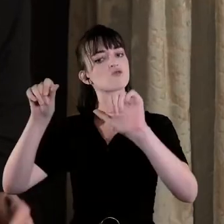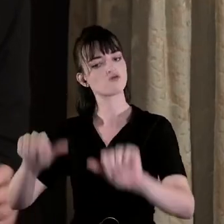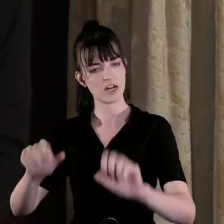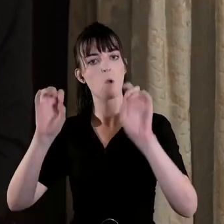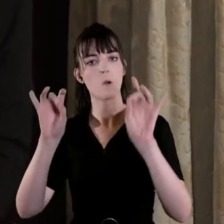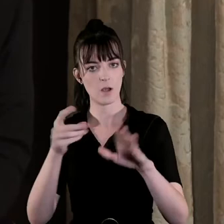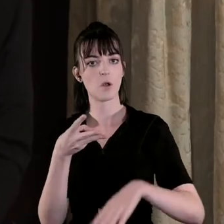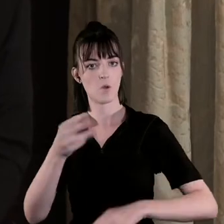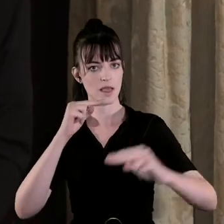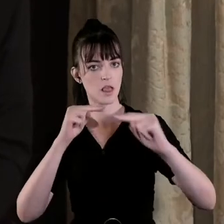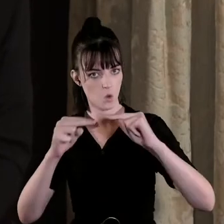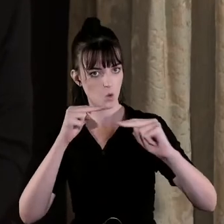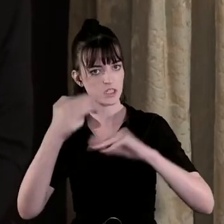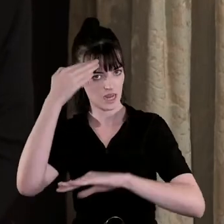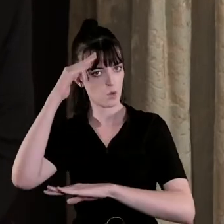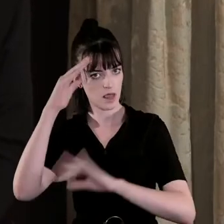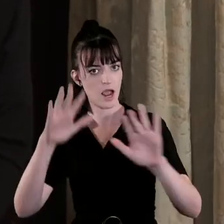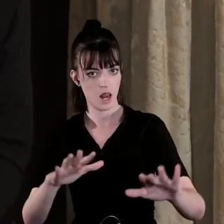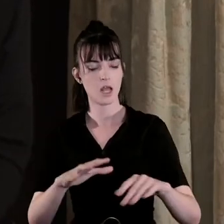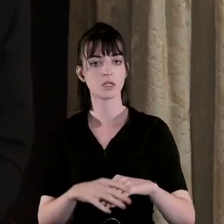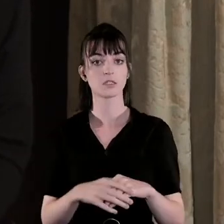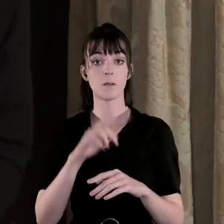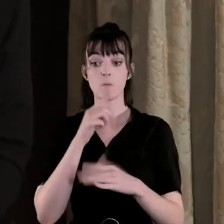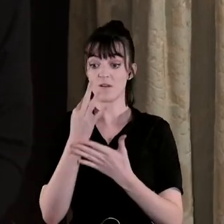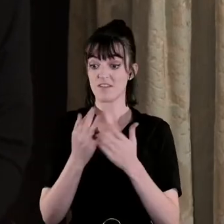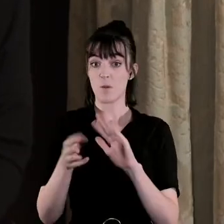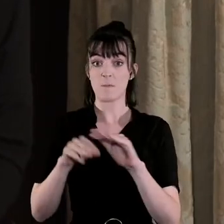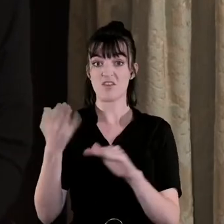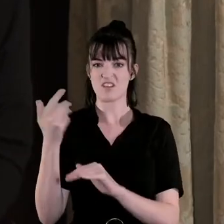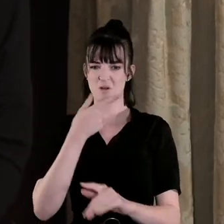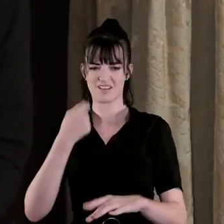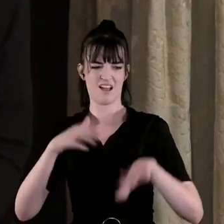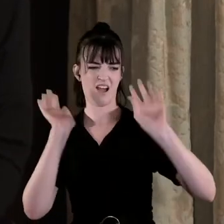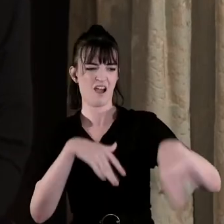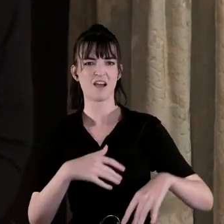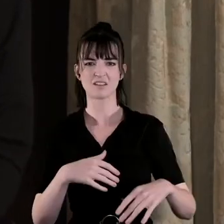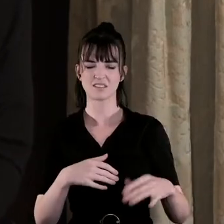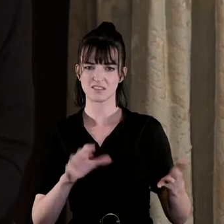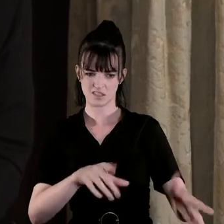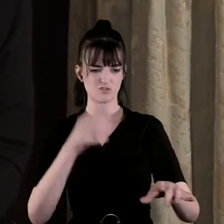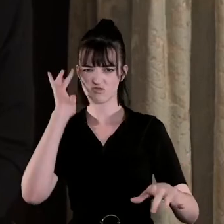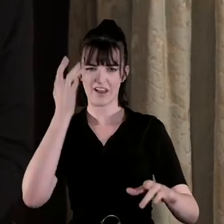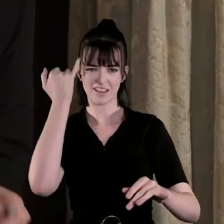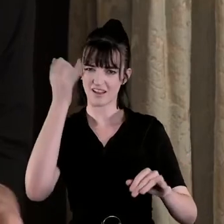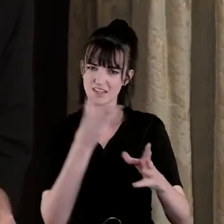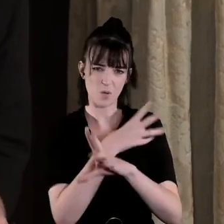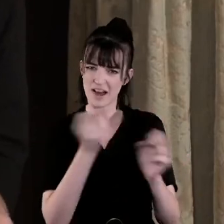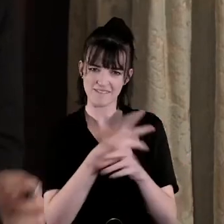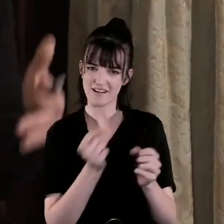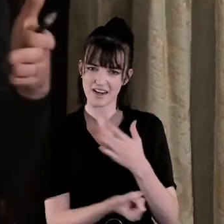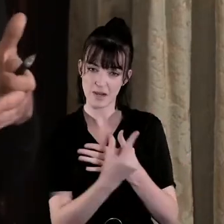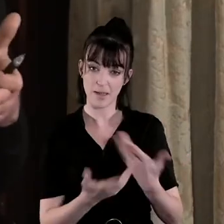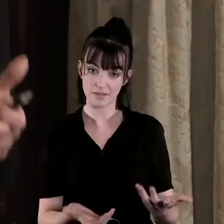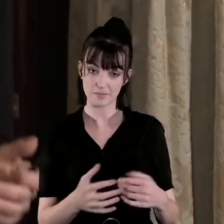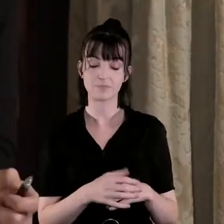with the leaders of a movement which it had been denouncing just a few months before as a murder gang and I think if we